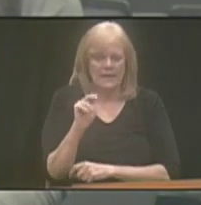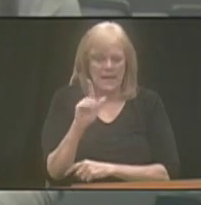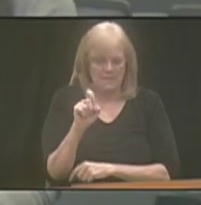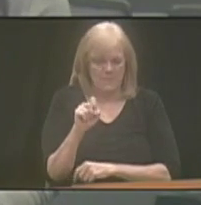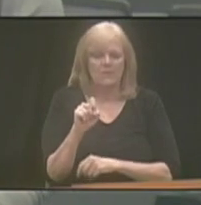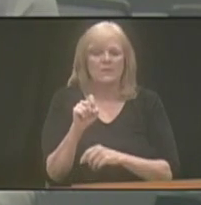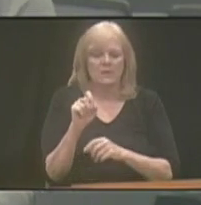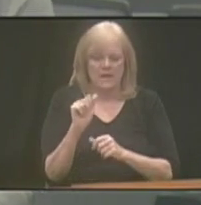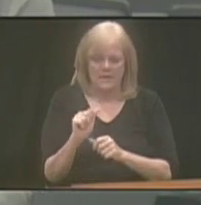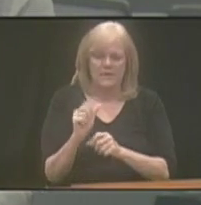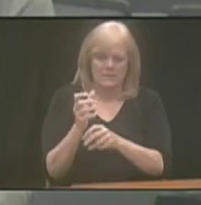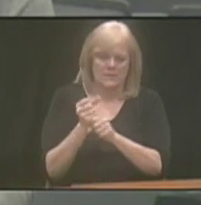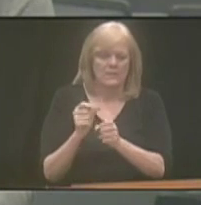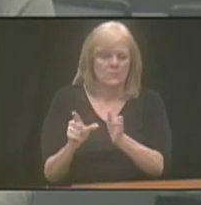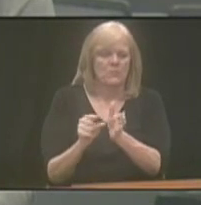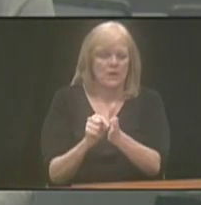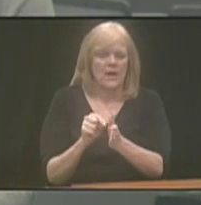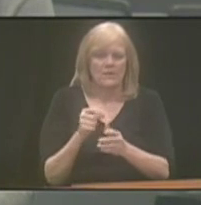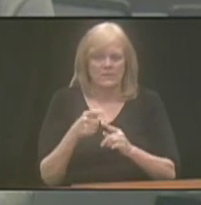statement.